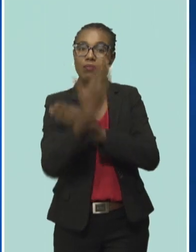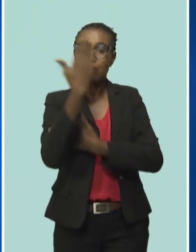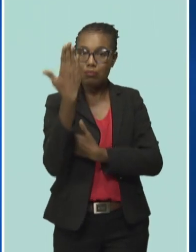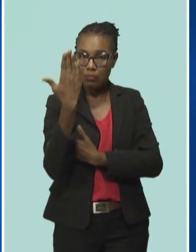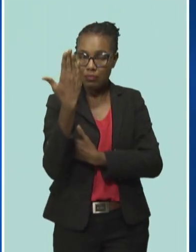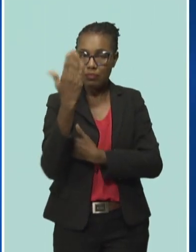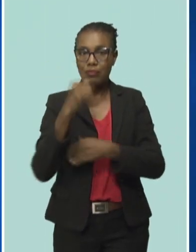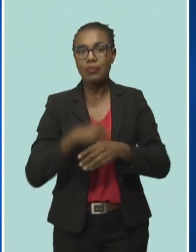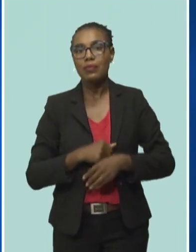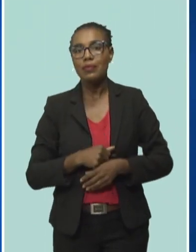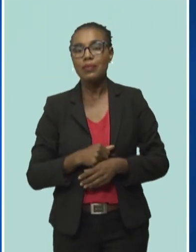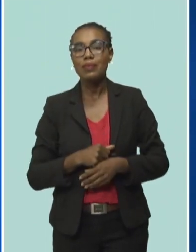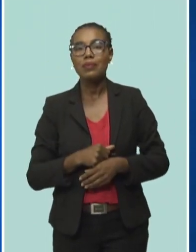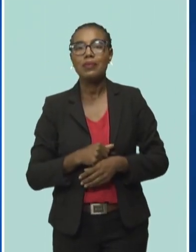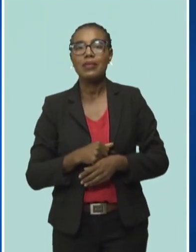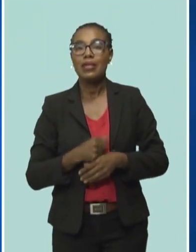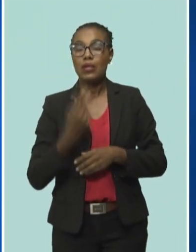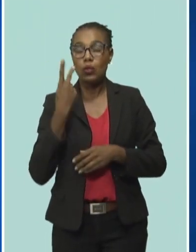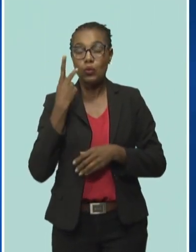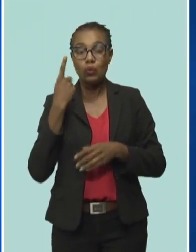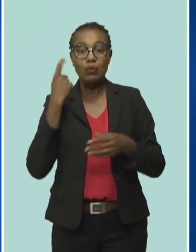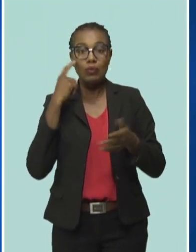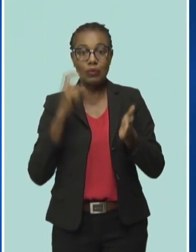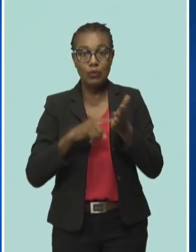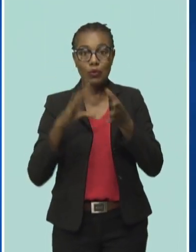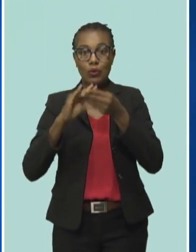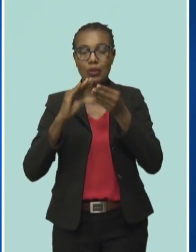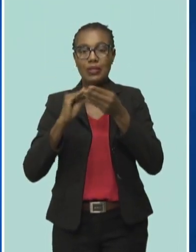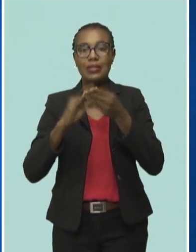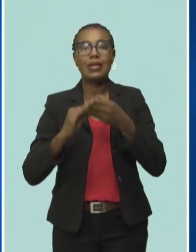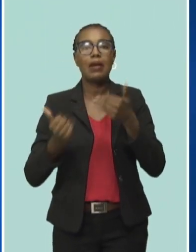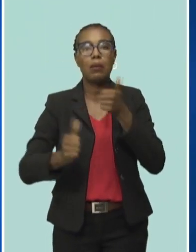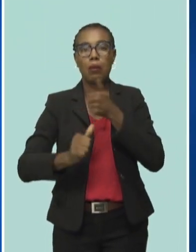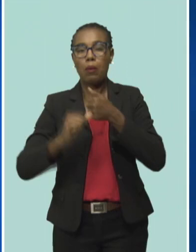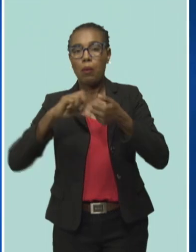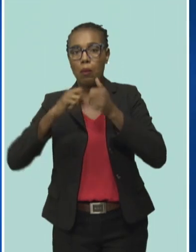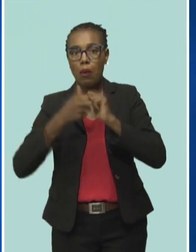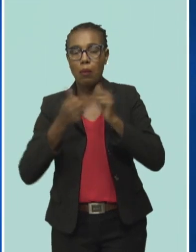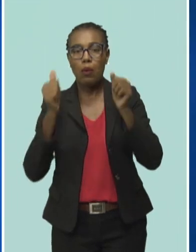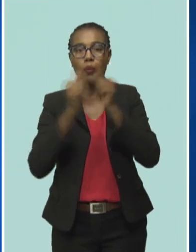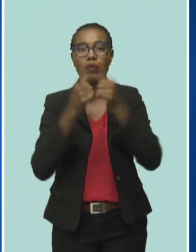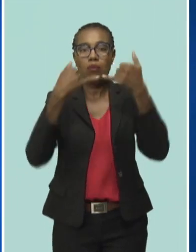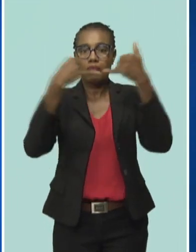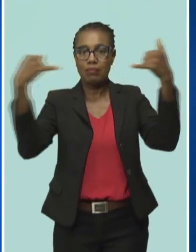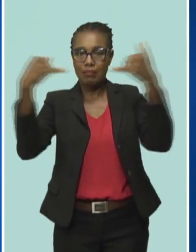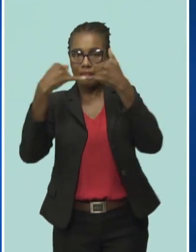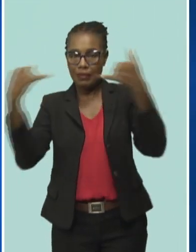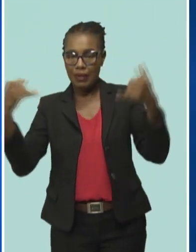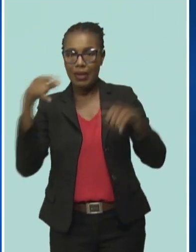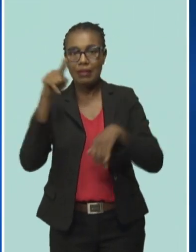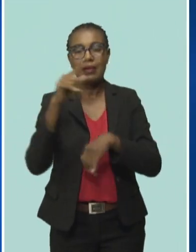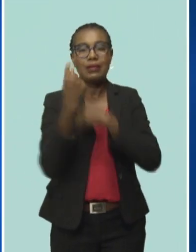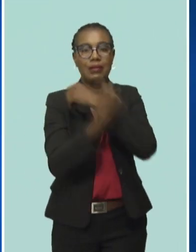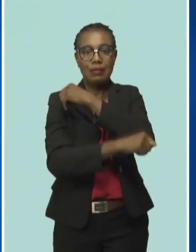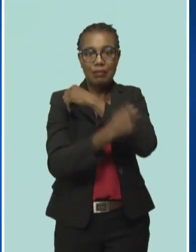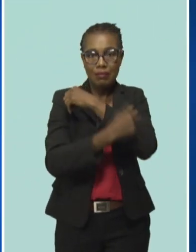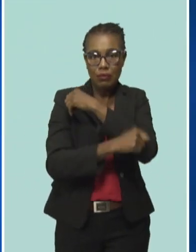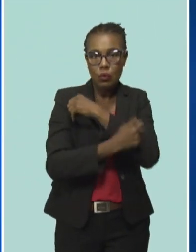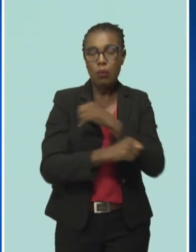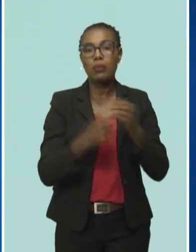with, as you indicated, a fault on one of our transmission lanes, specifically one between St. Thomas